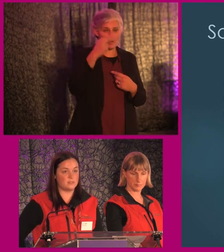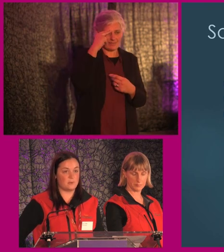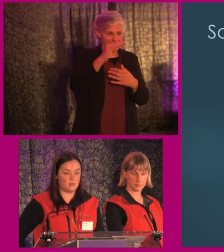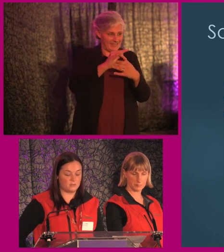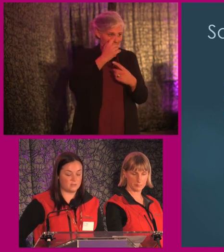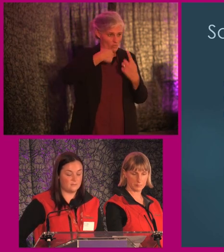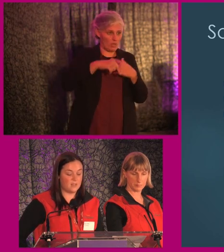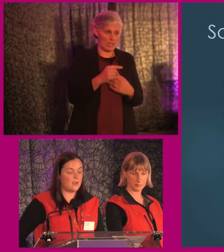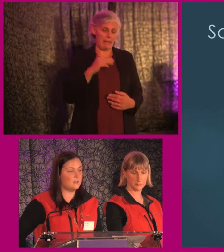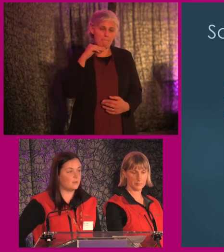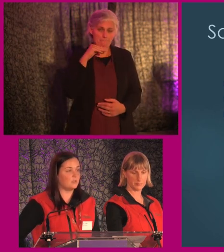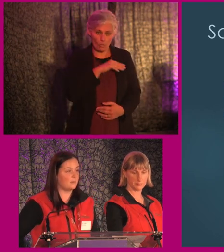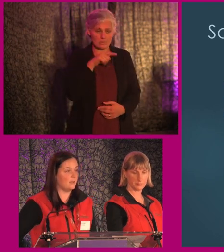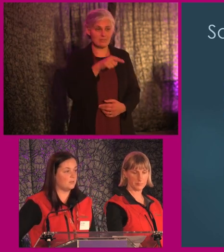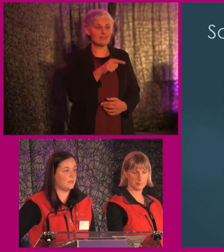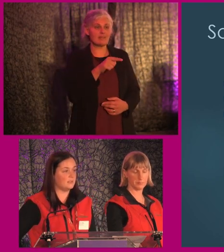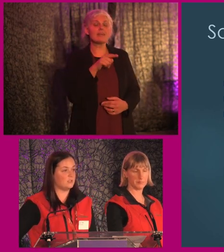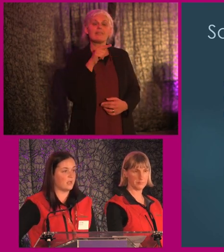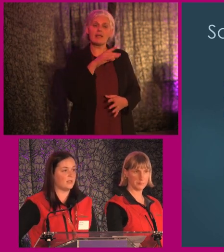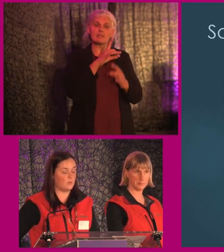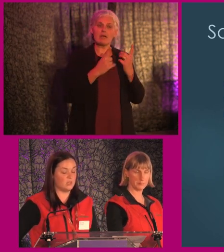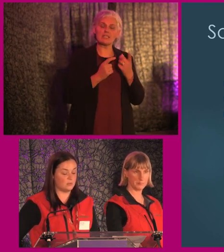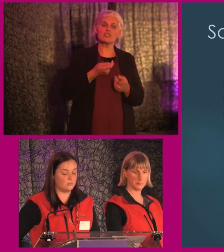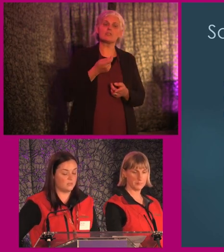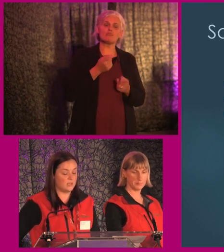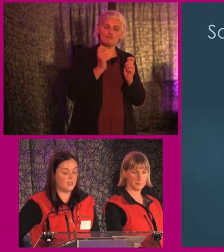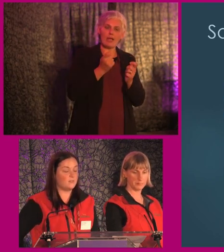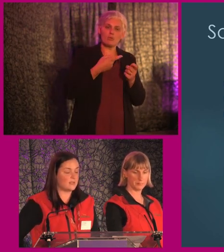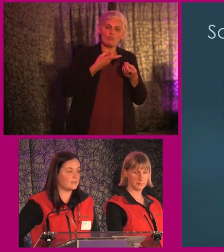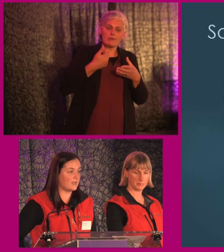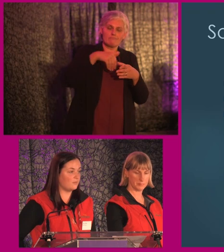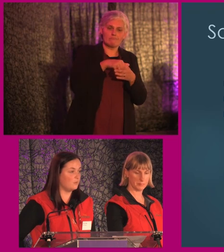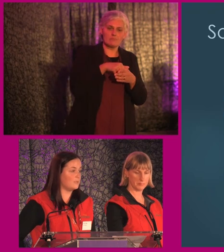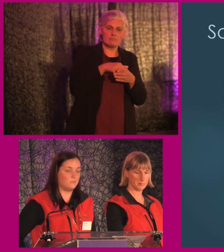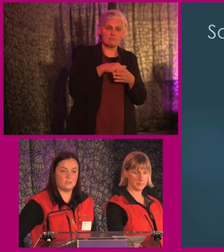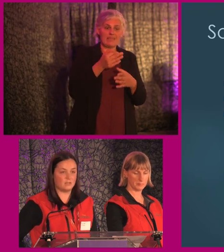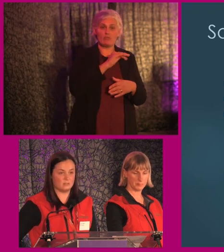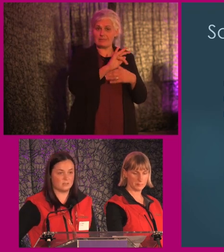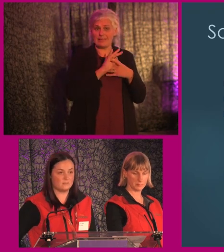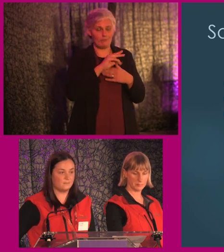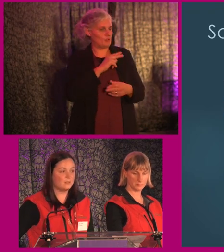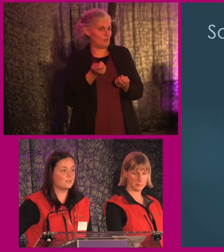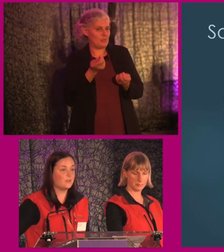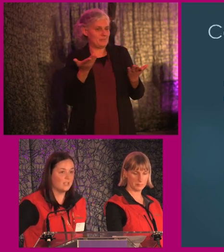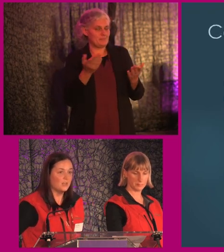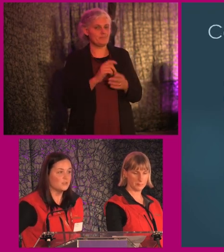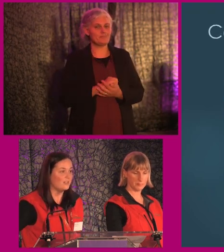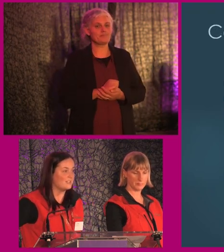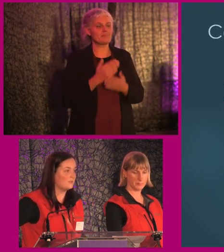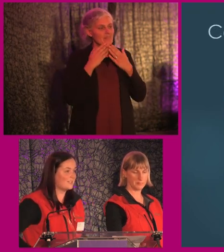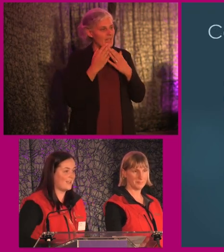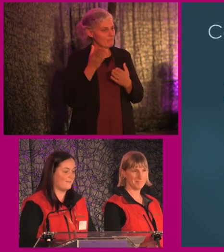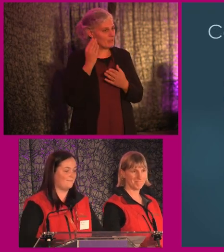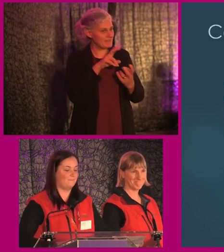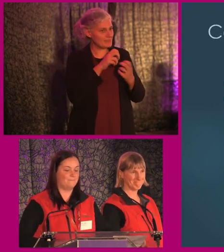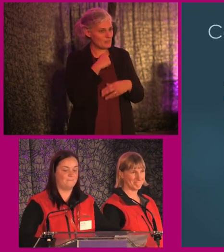for us is paramount and this underpins the training that we do. If it is not safe we simply do not do it. So thank you very much for listening